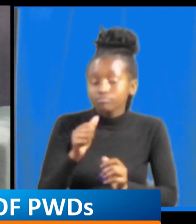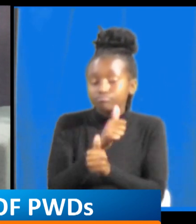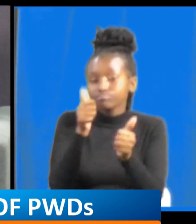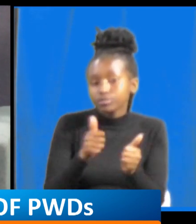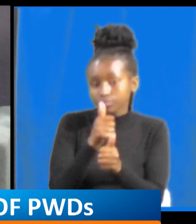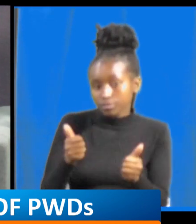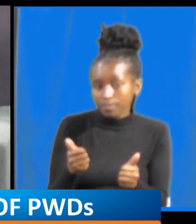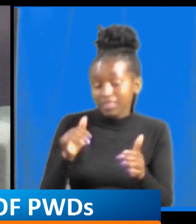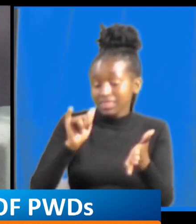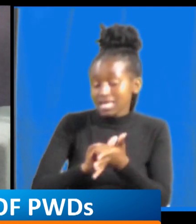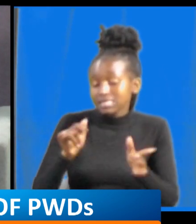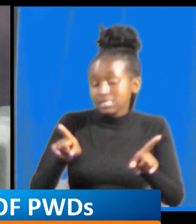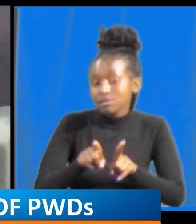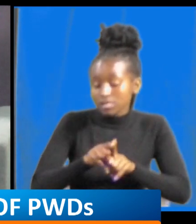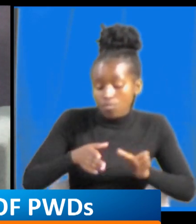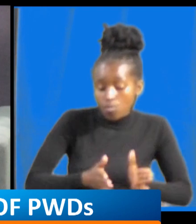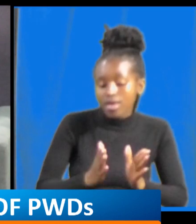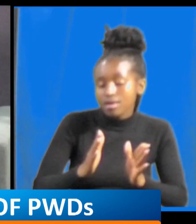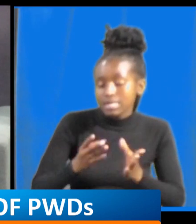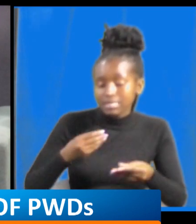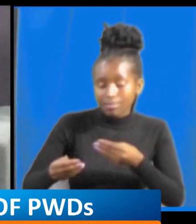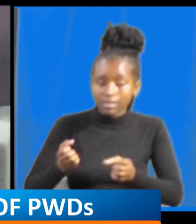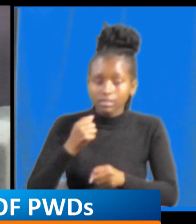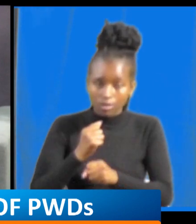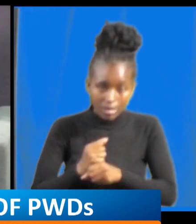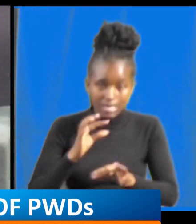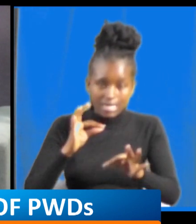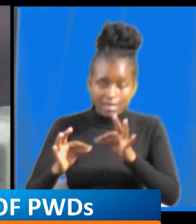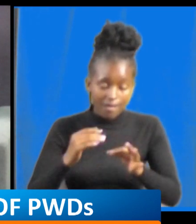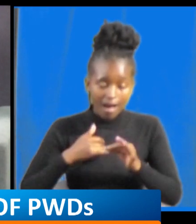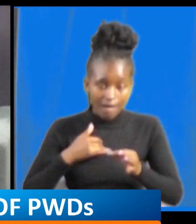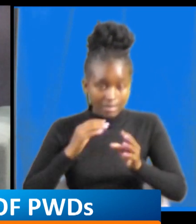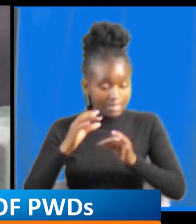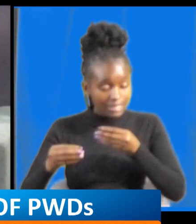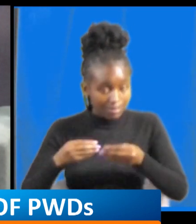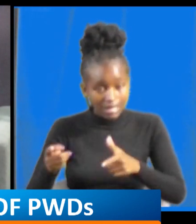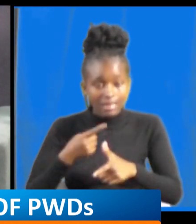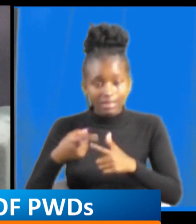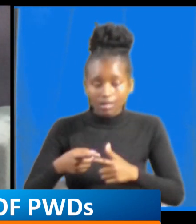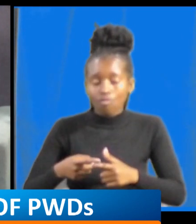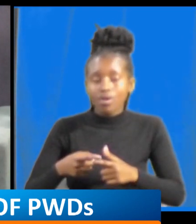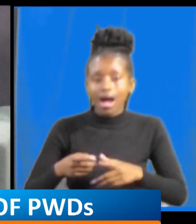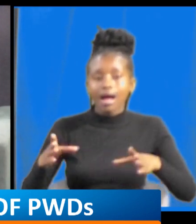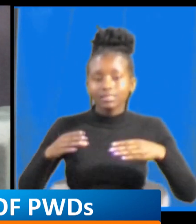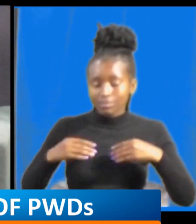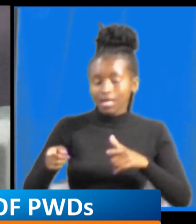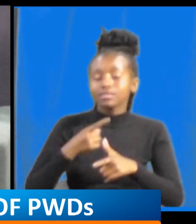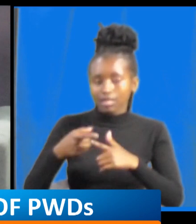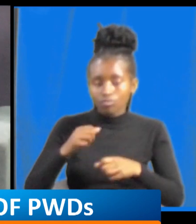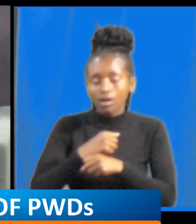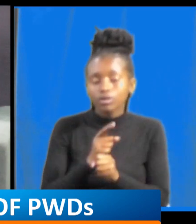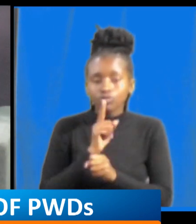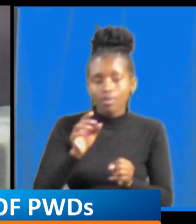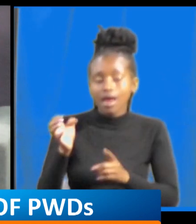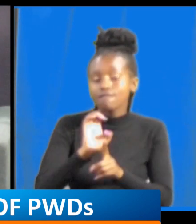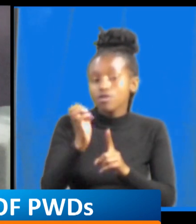same way we should treat disability you have to adapt to make your environment comfortable for you to perform the the